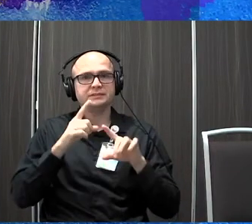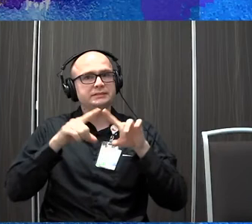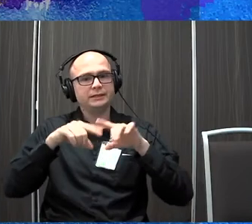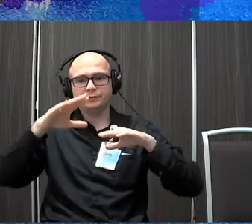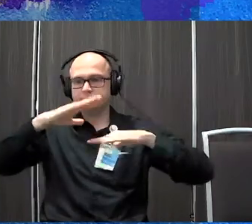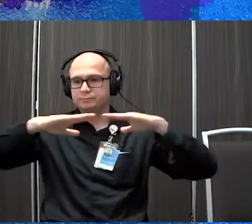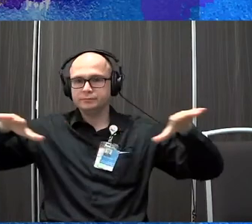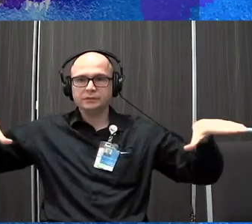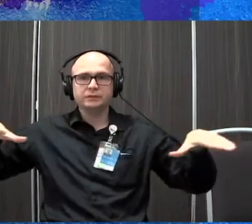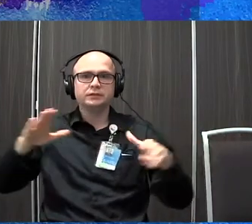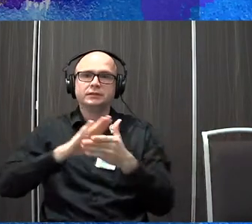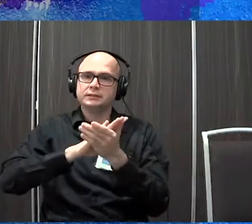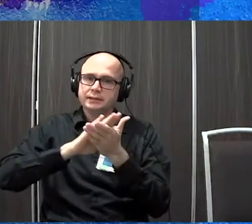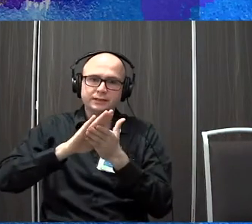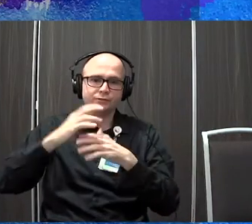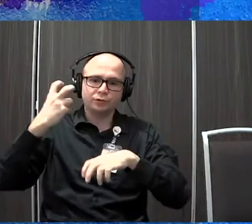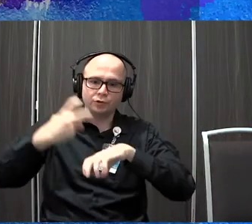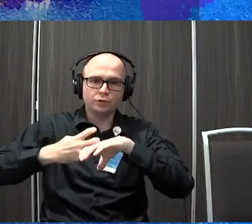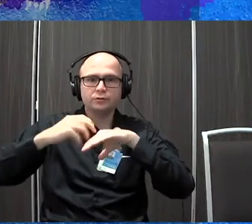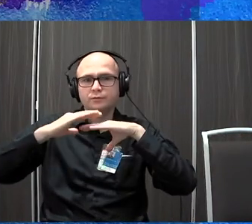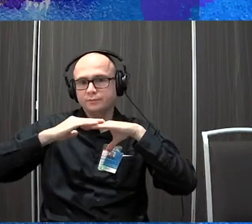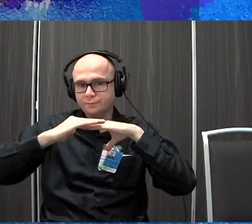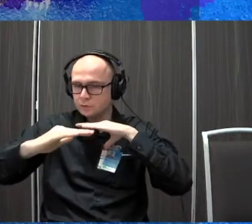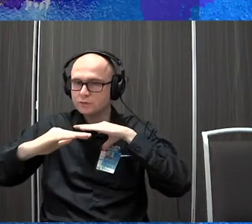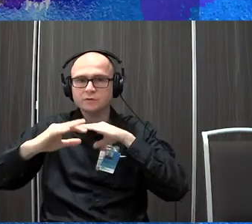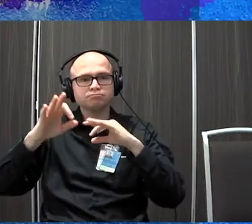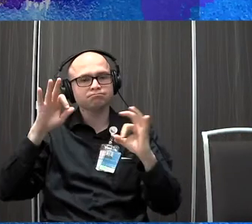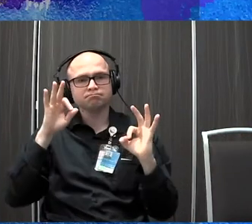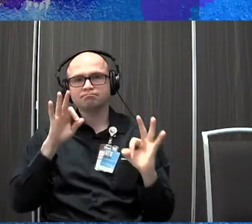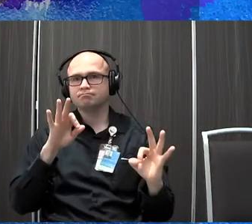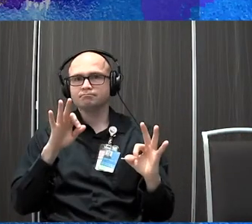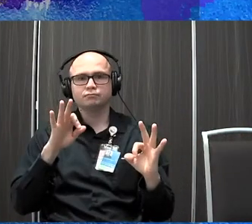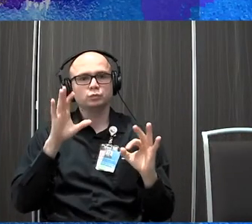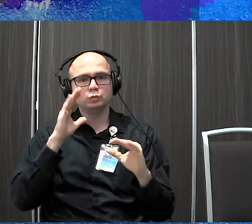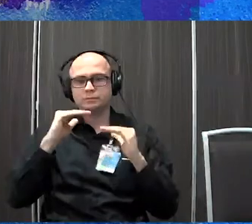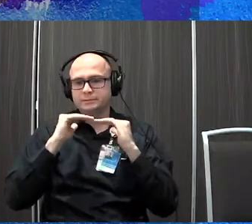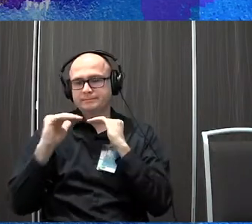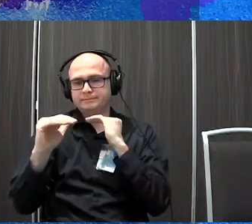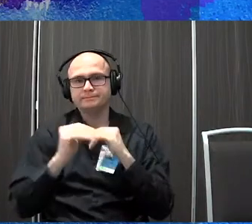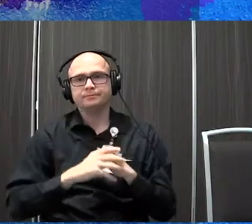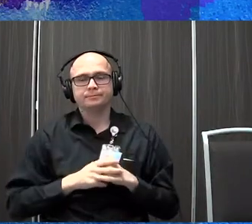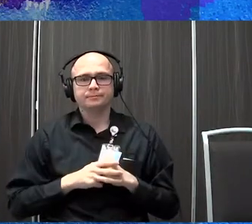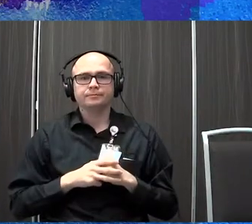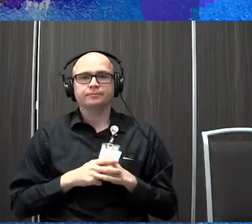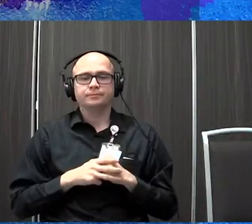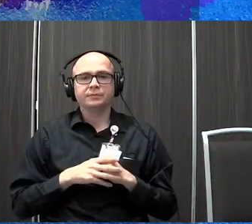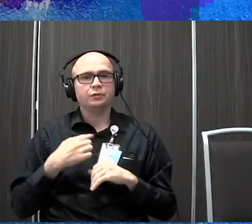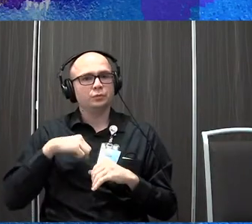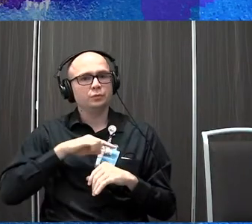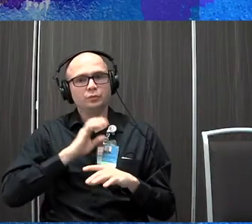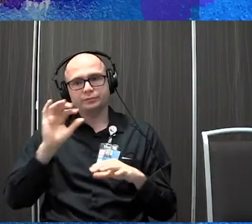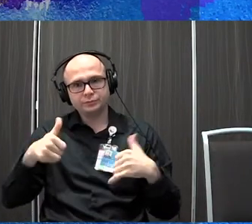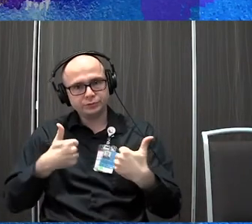obviously a nice firm, you know, floor surface is going to be the most stable for these children. And so we need to